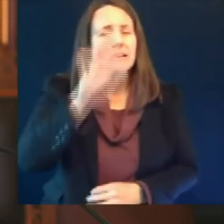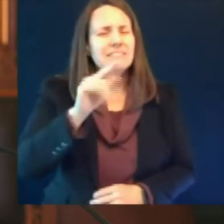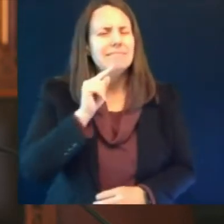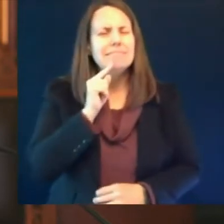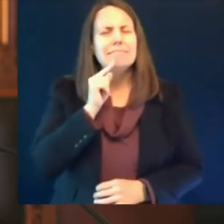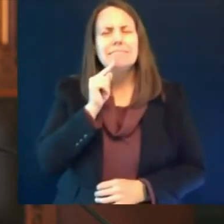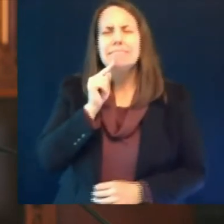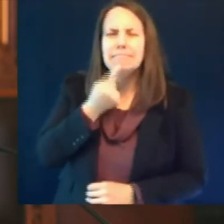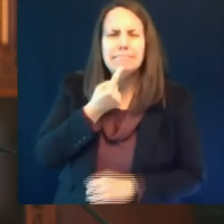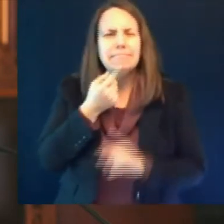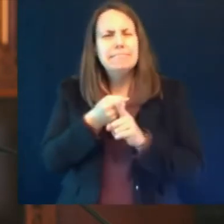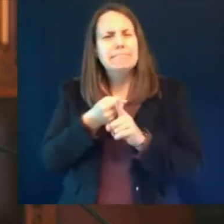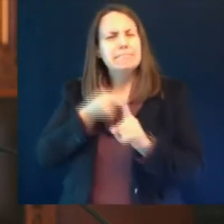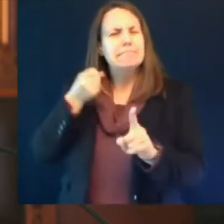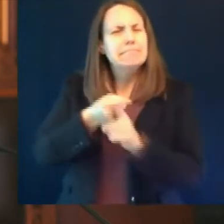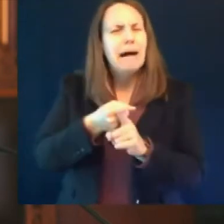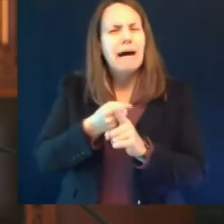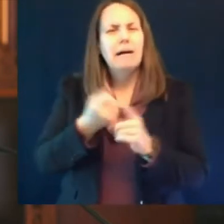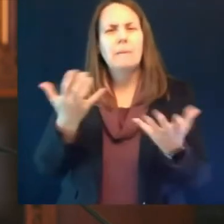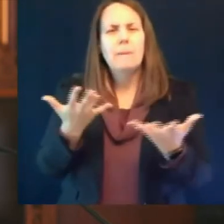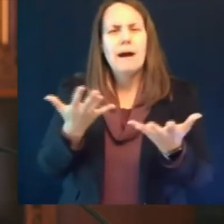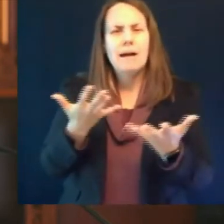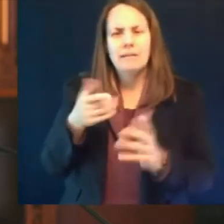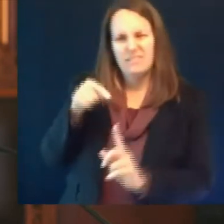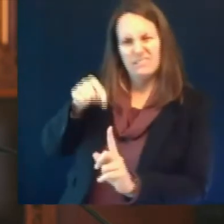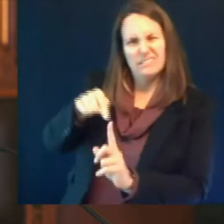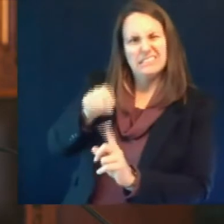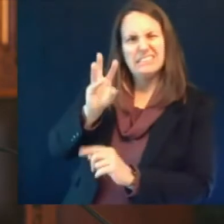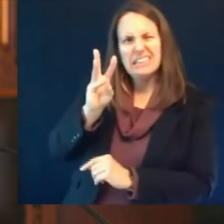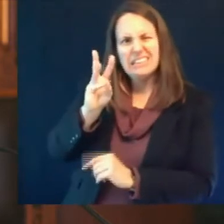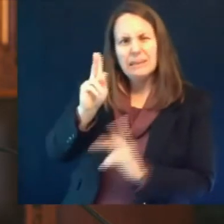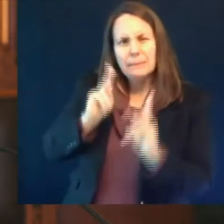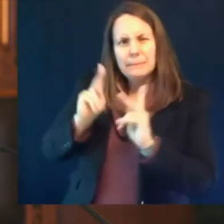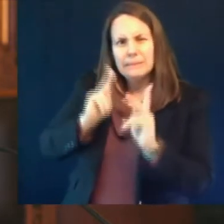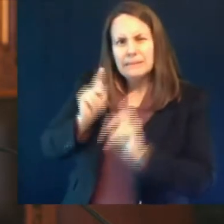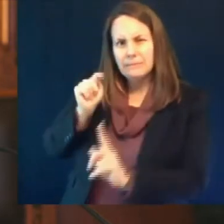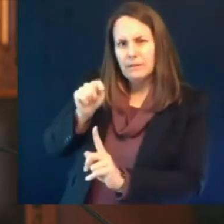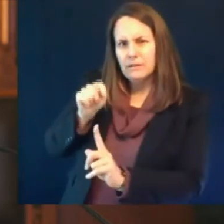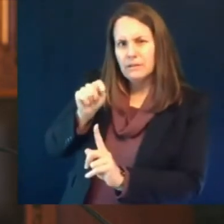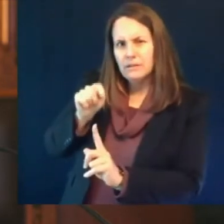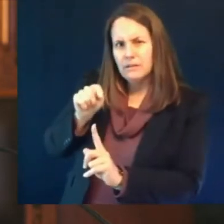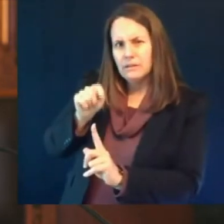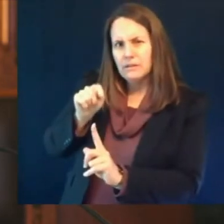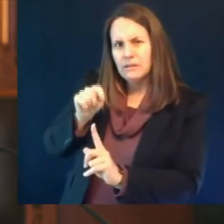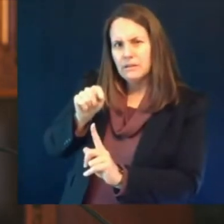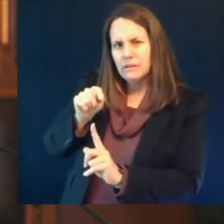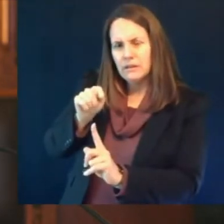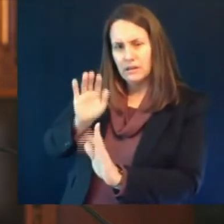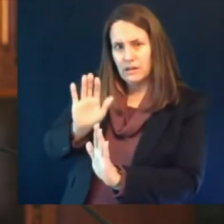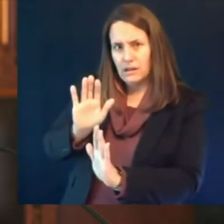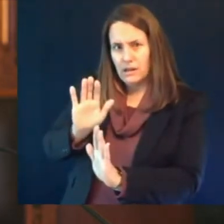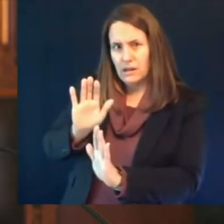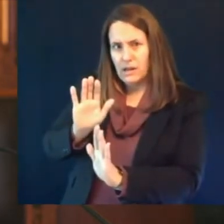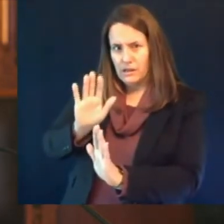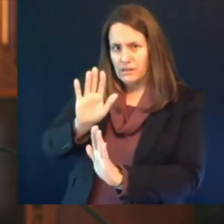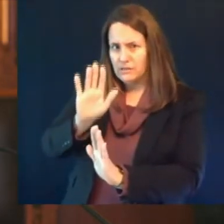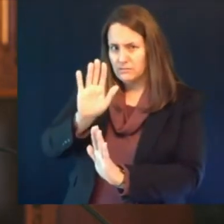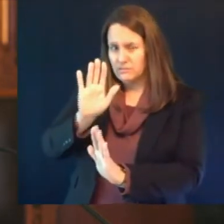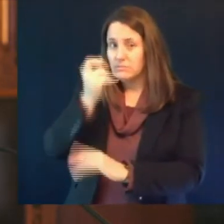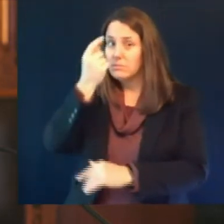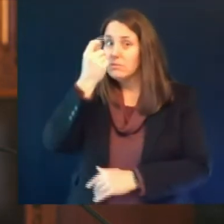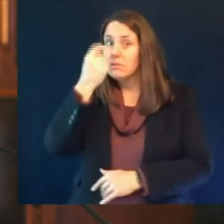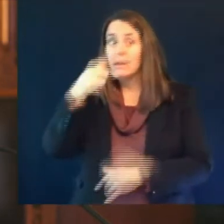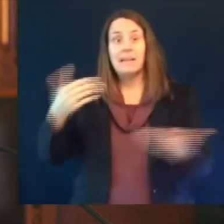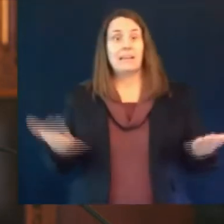out of 6.8 million doses of johnson and johnson vaccine that means that nearly